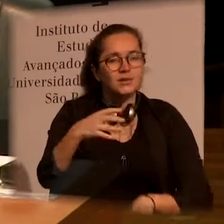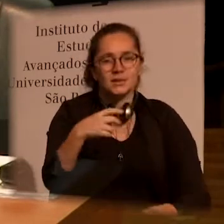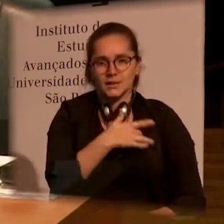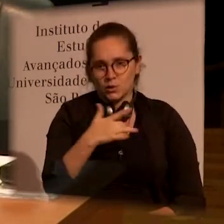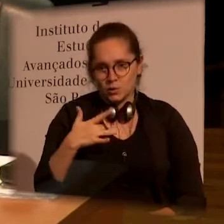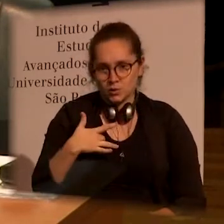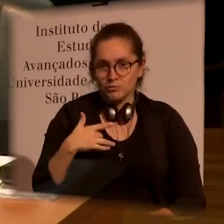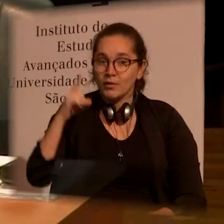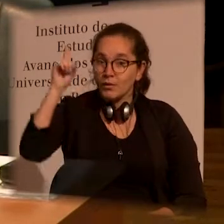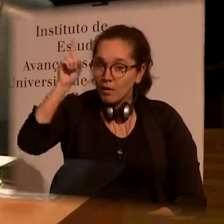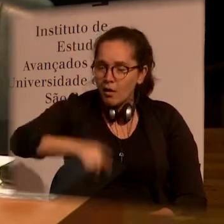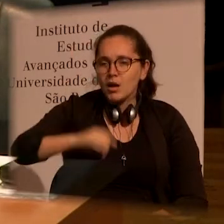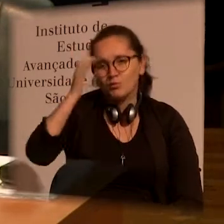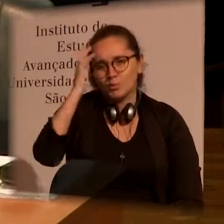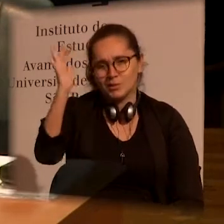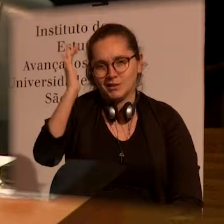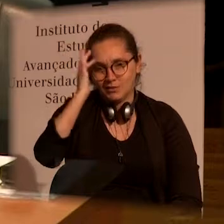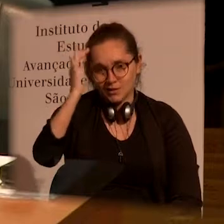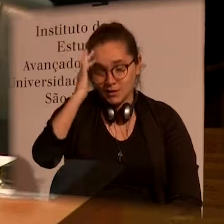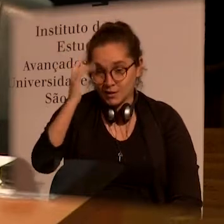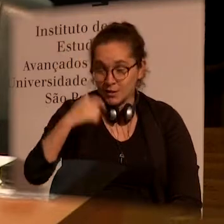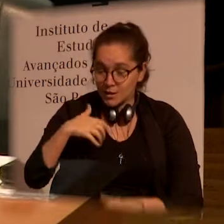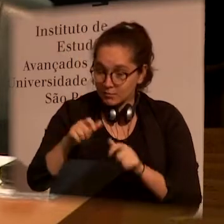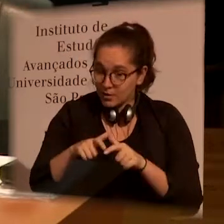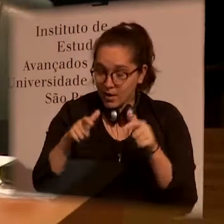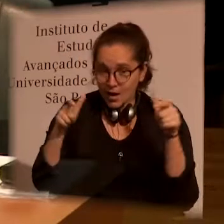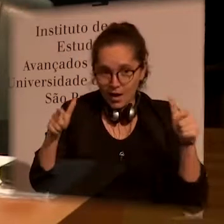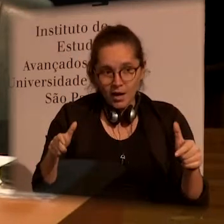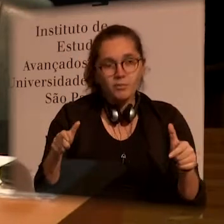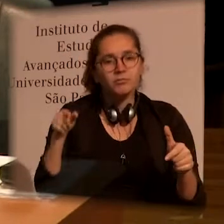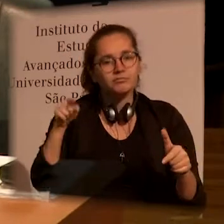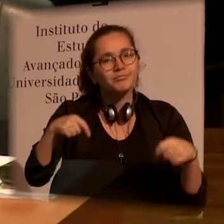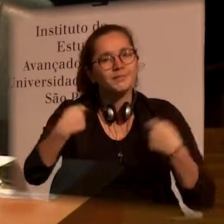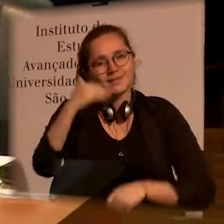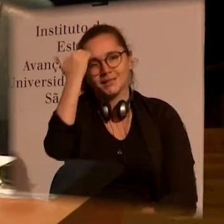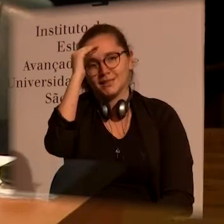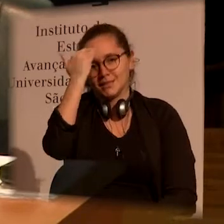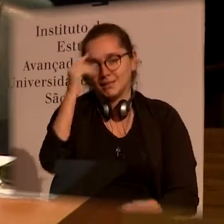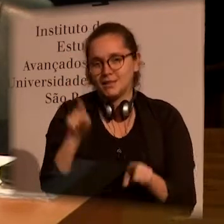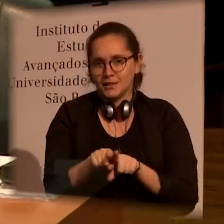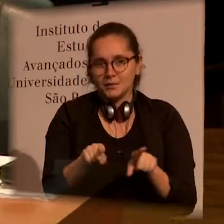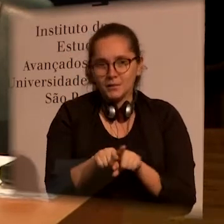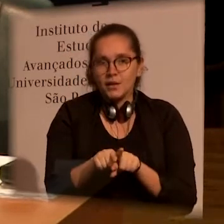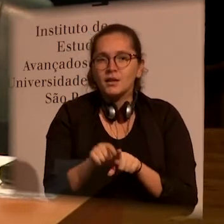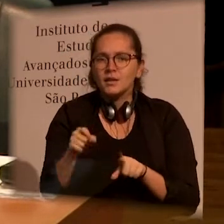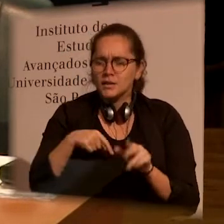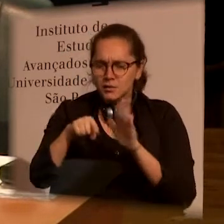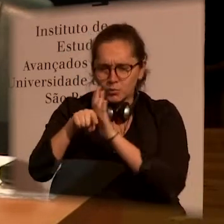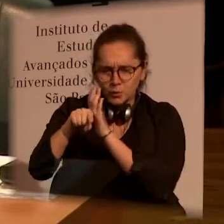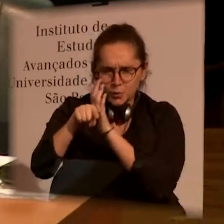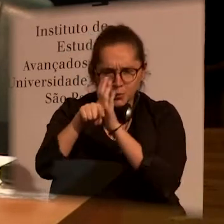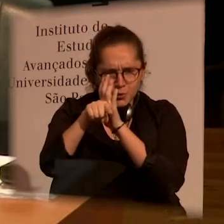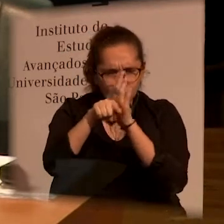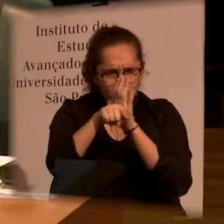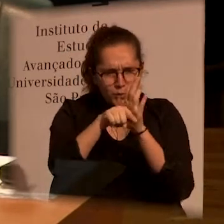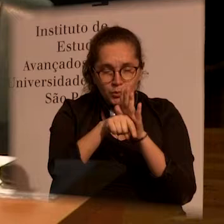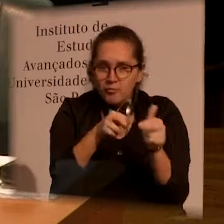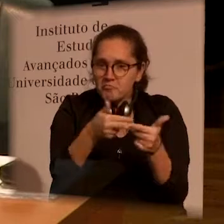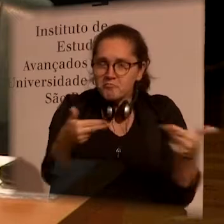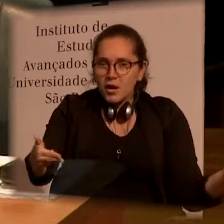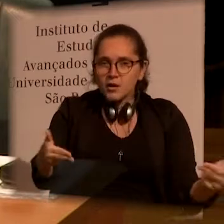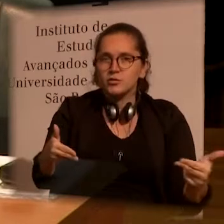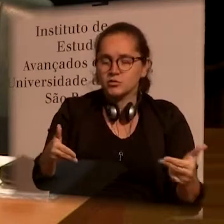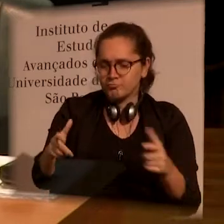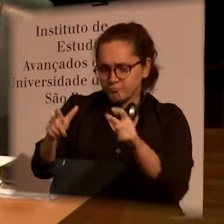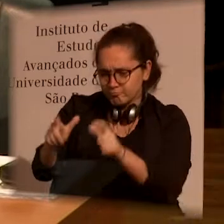has been spread through other branches. And it tries to be comprehensive and investigate the